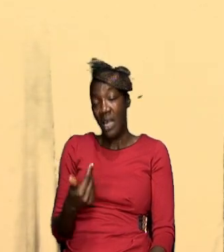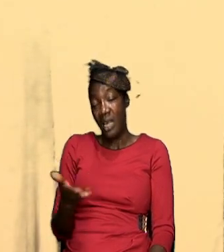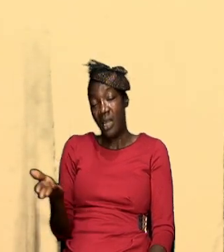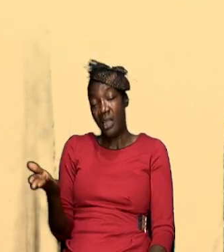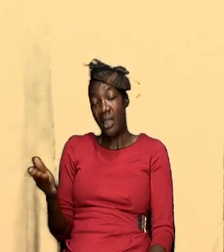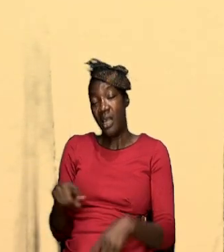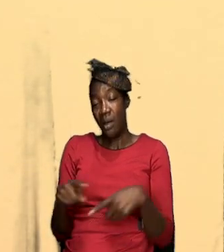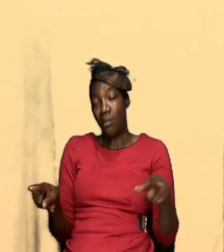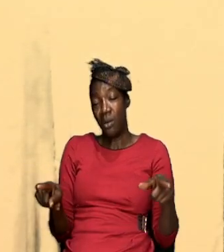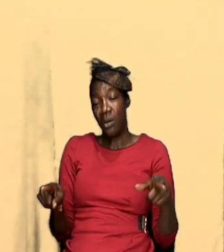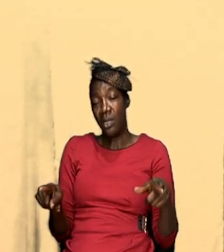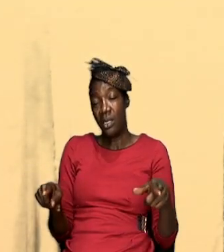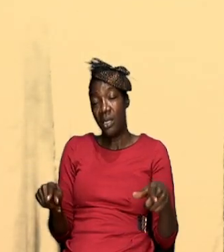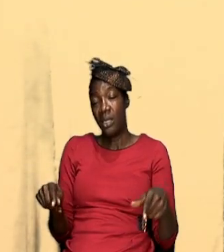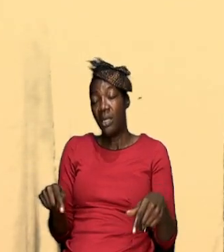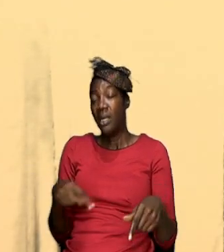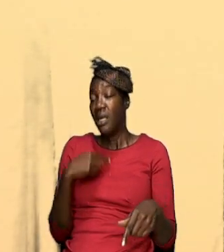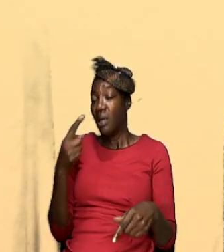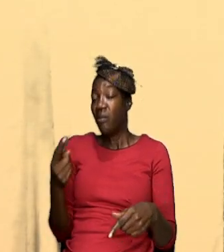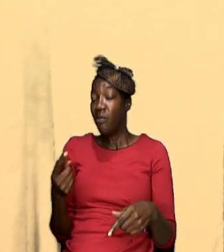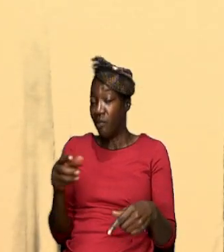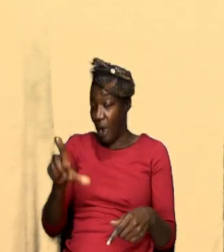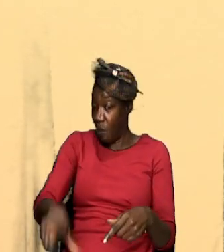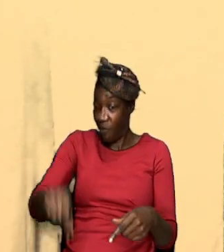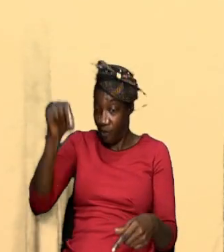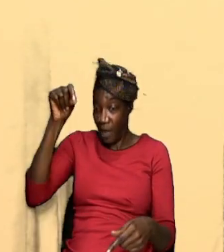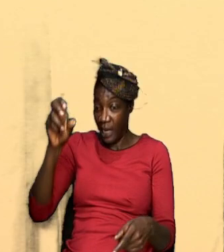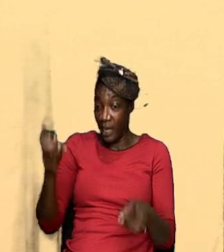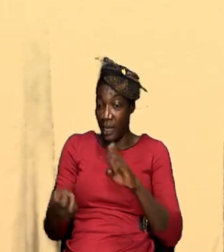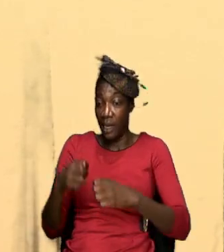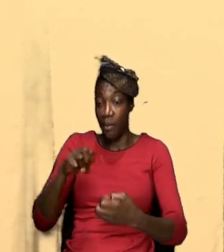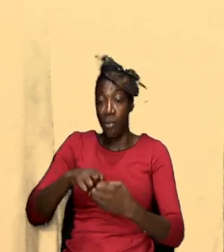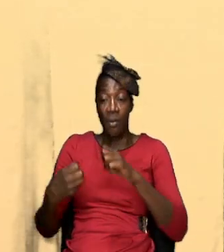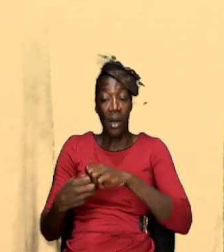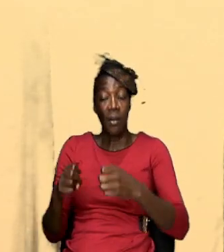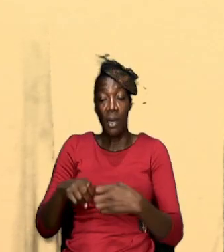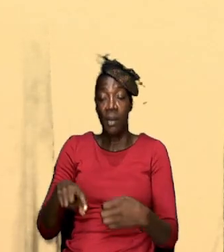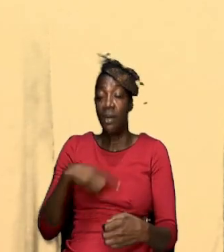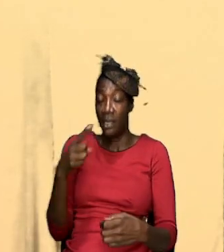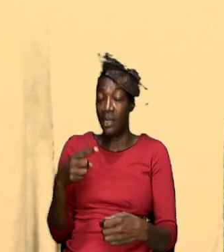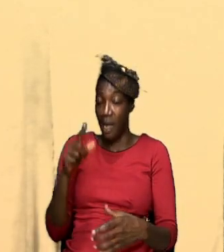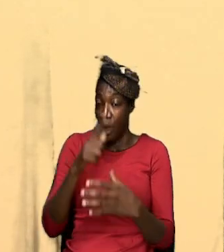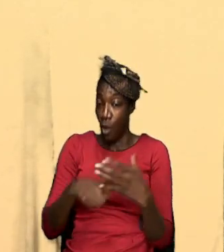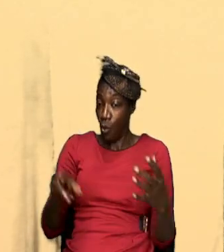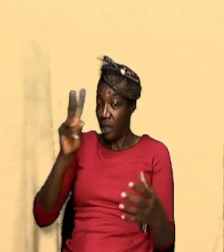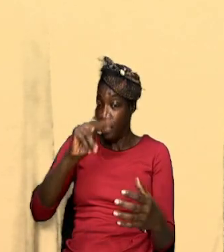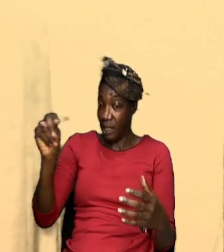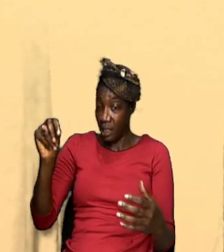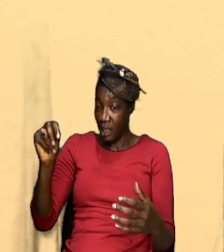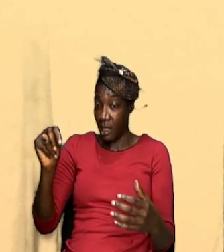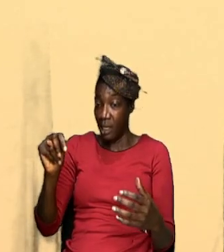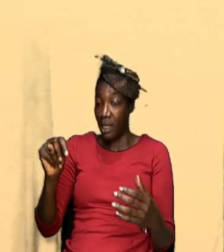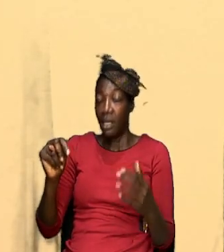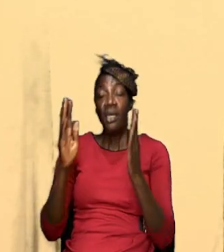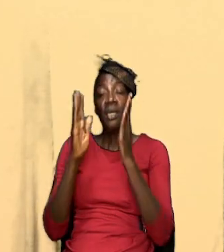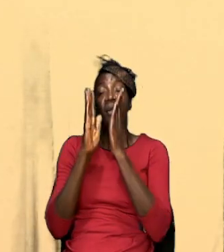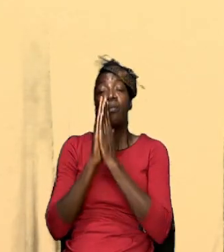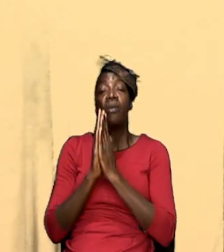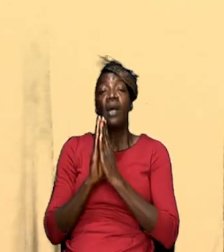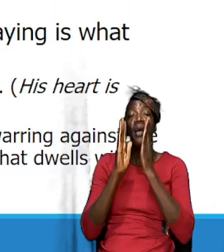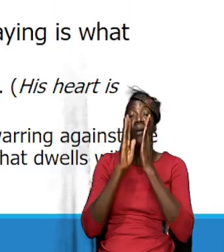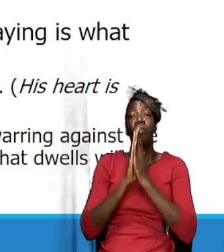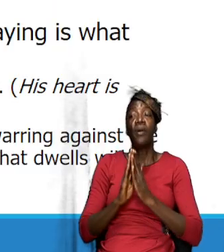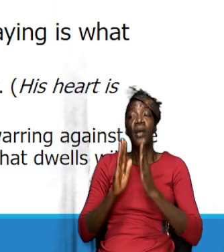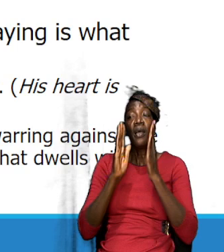but he diagnosed their problem and said look here what you need right now is to spend some more time in prayer let us